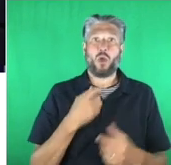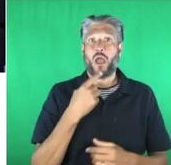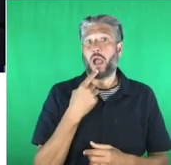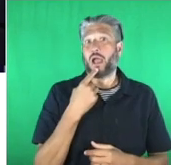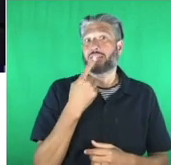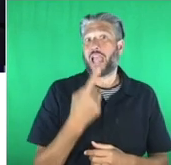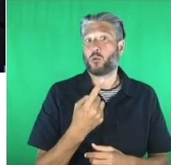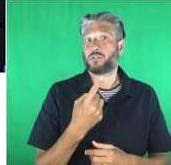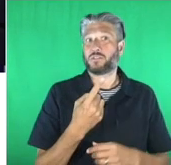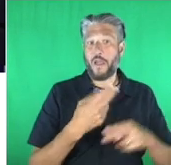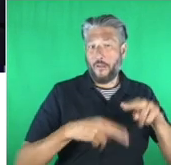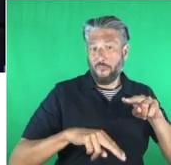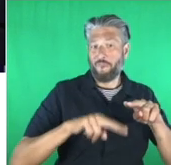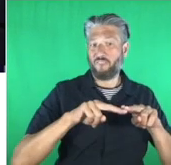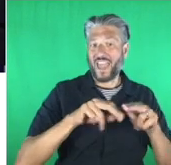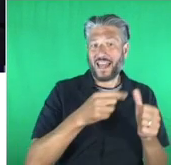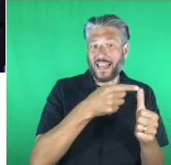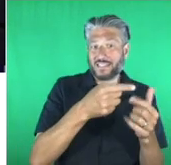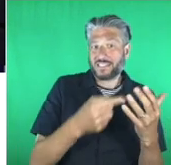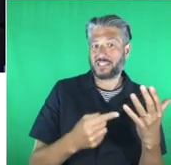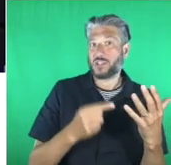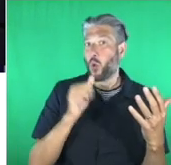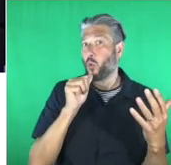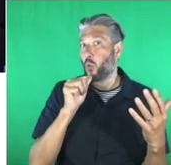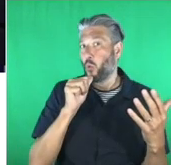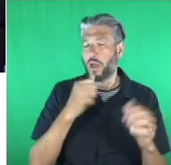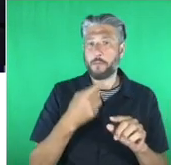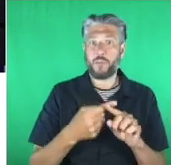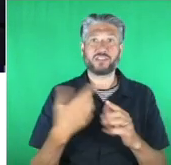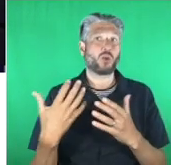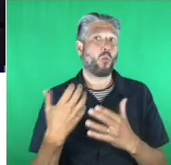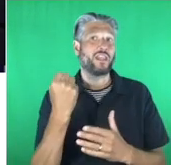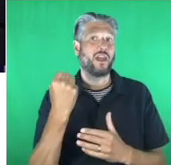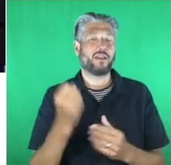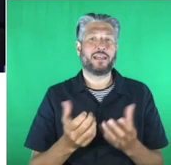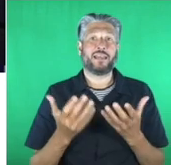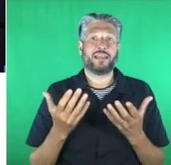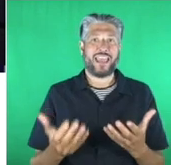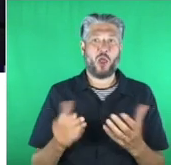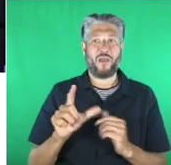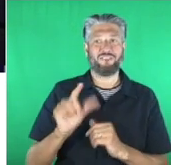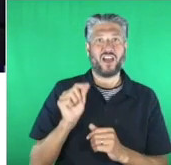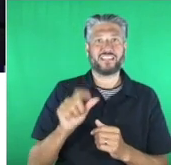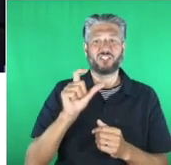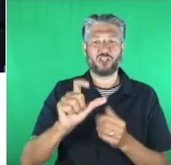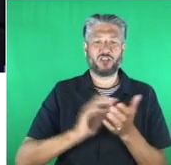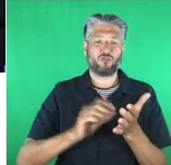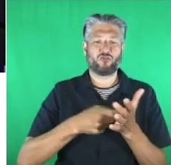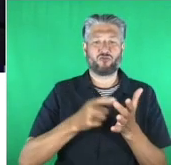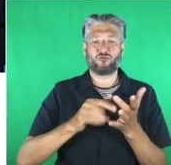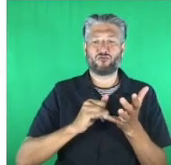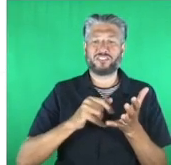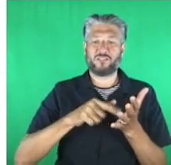announce the winners i am delighted to welcome christopher patnow who's head of accessibility programs at google